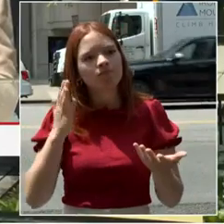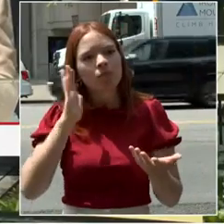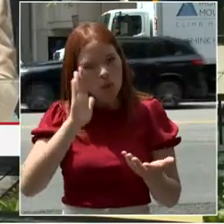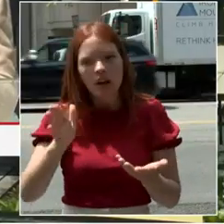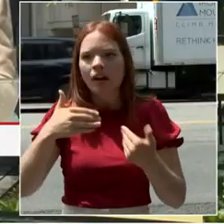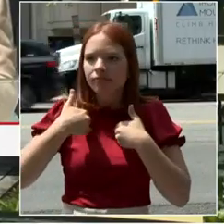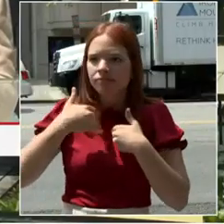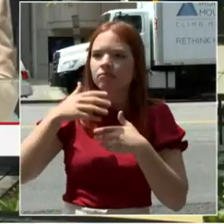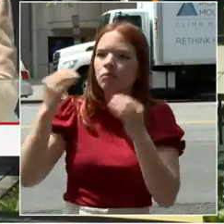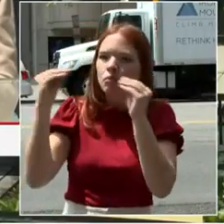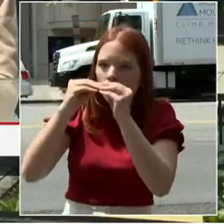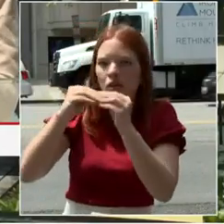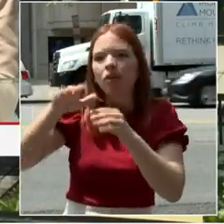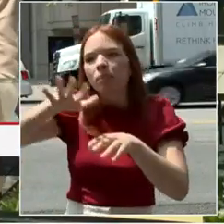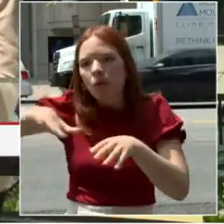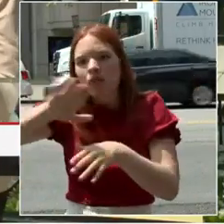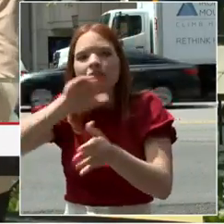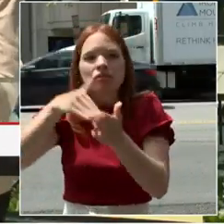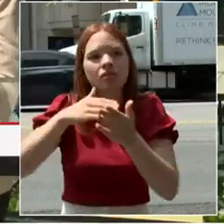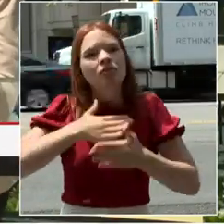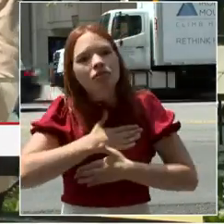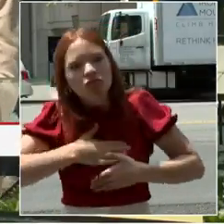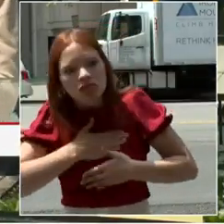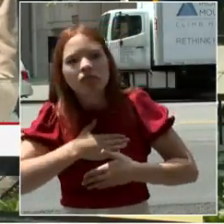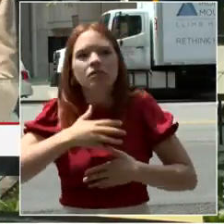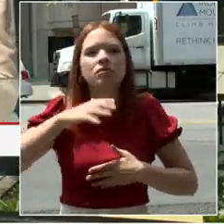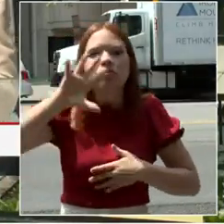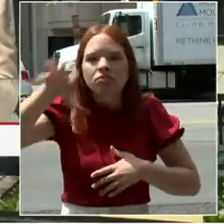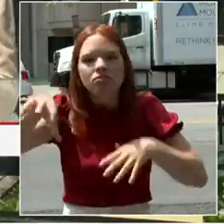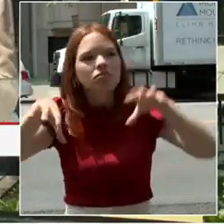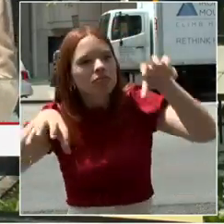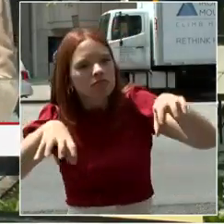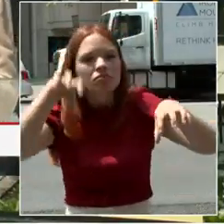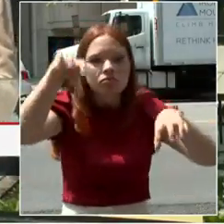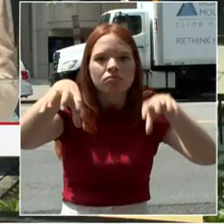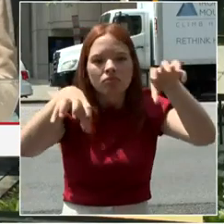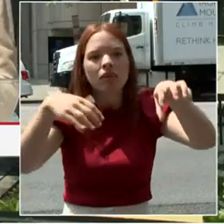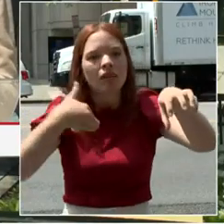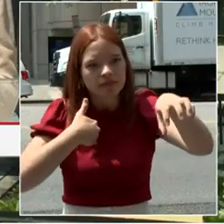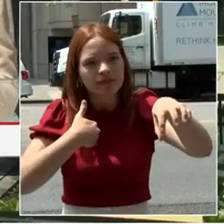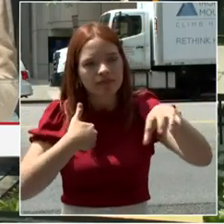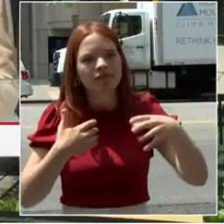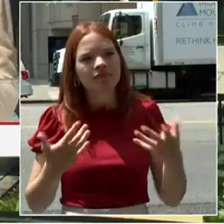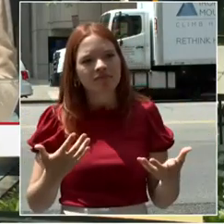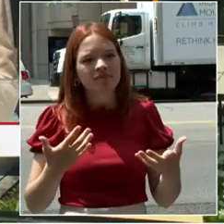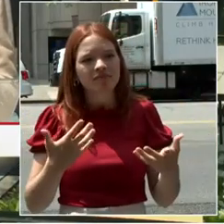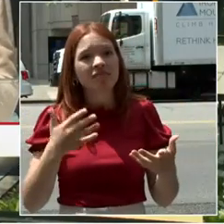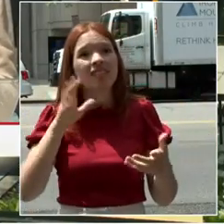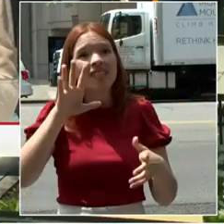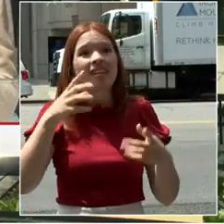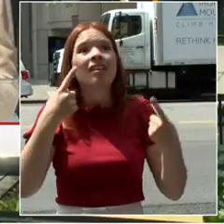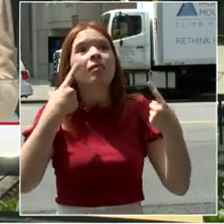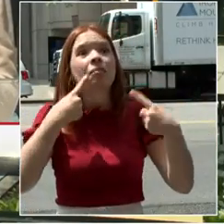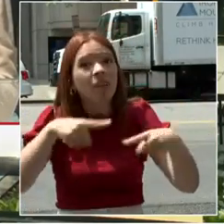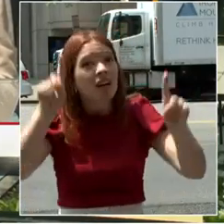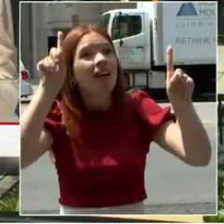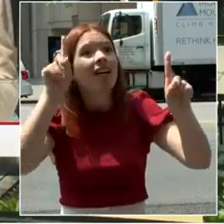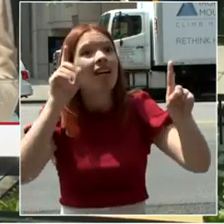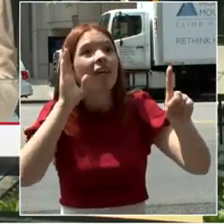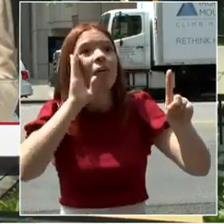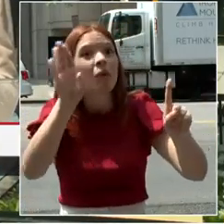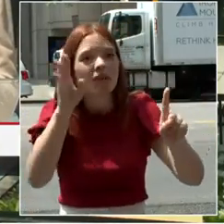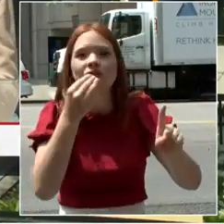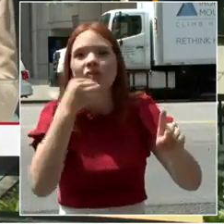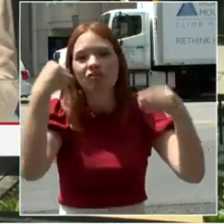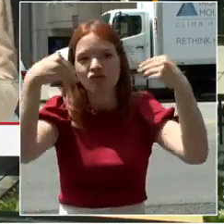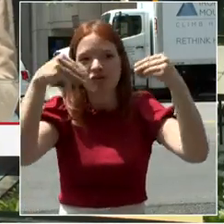now we can really convince our retailers that it's ready for a grocer. And so we're very